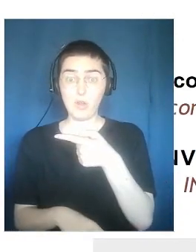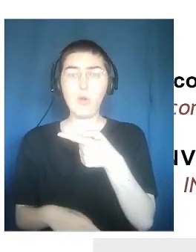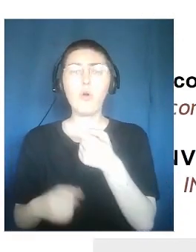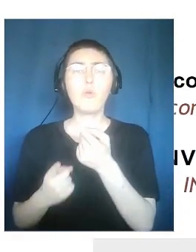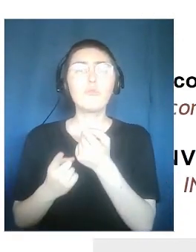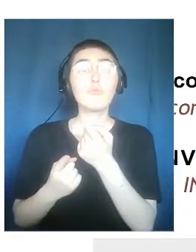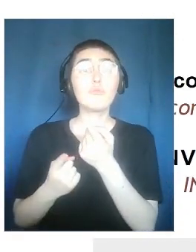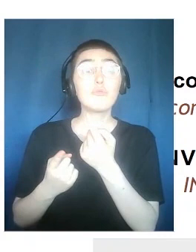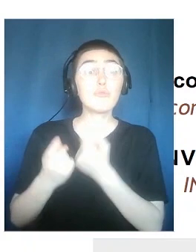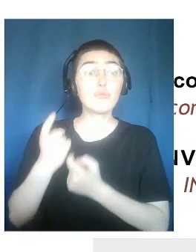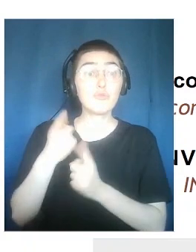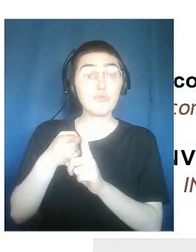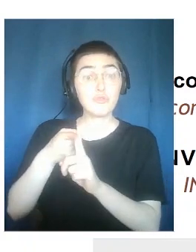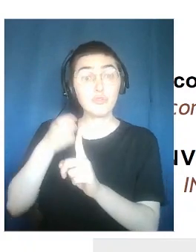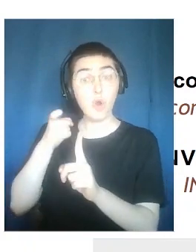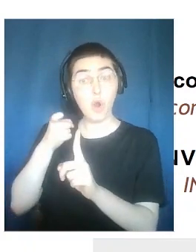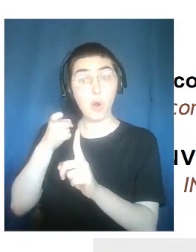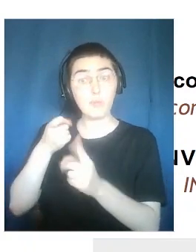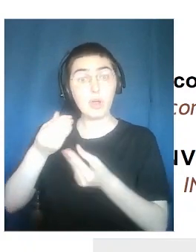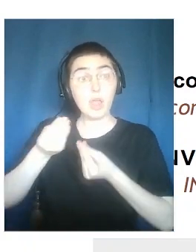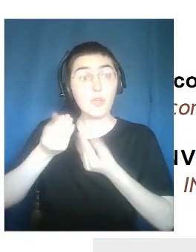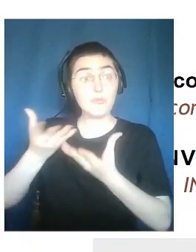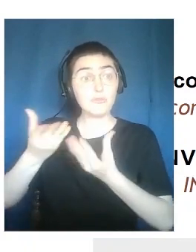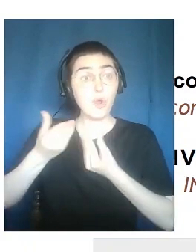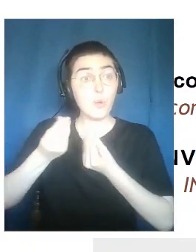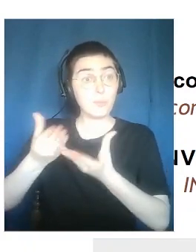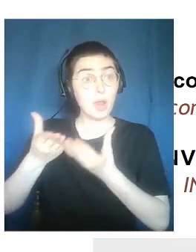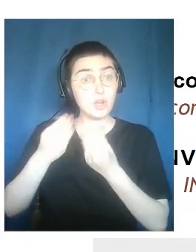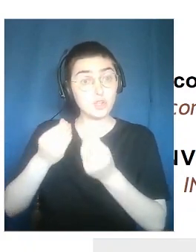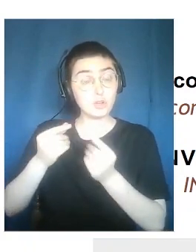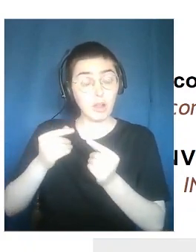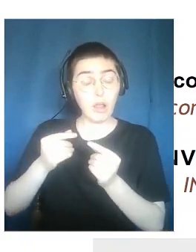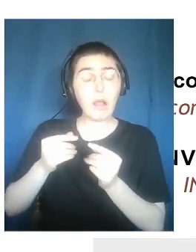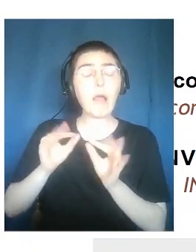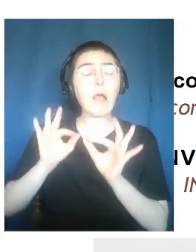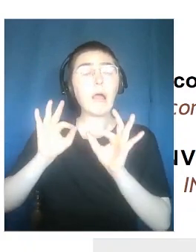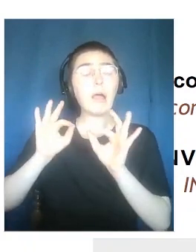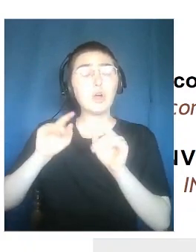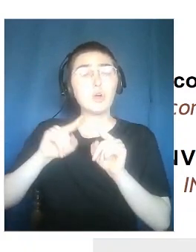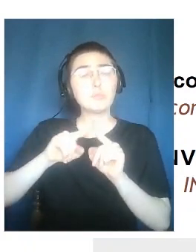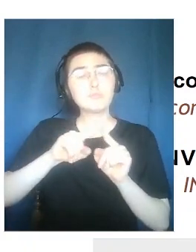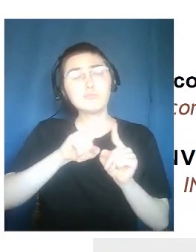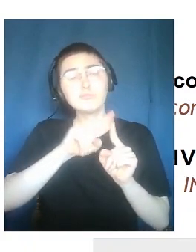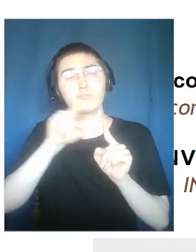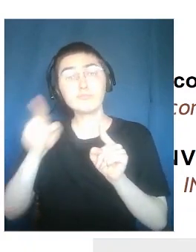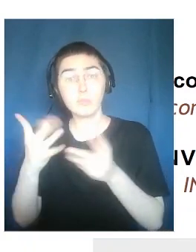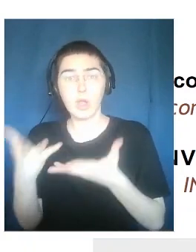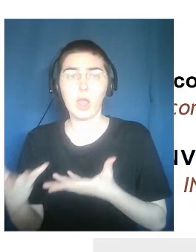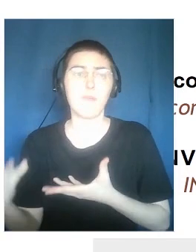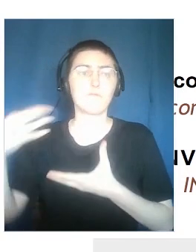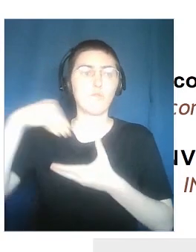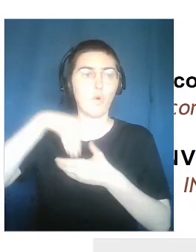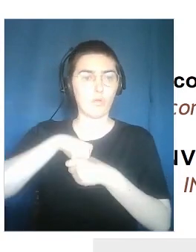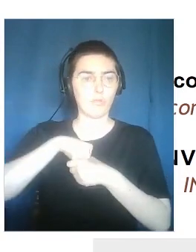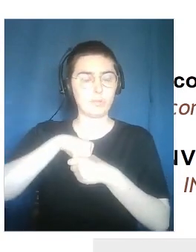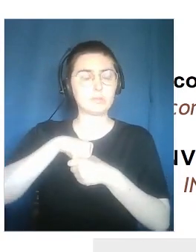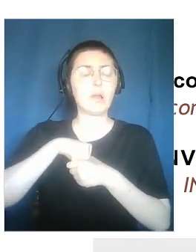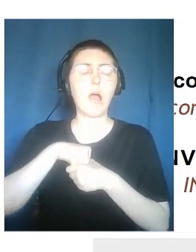from information to involvement and engagement. We